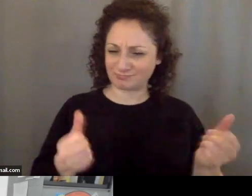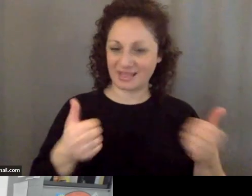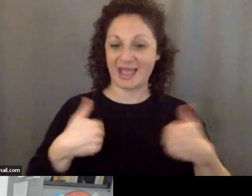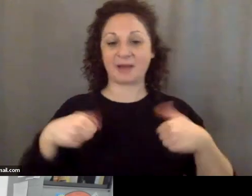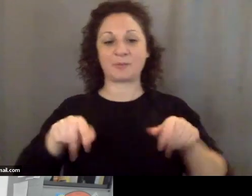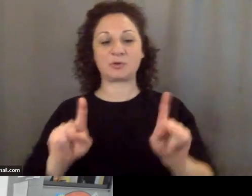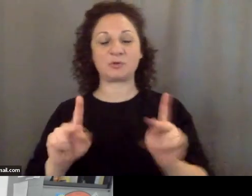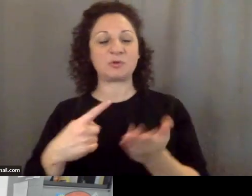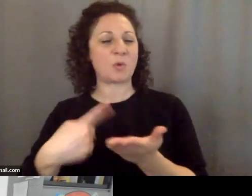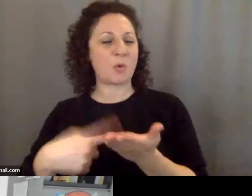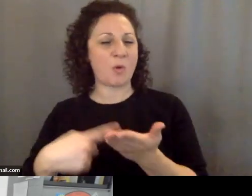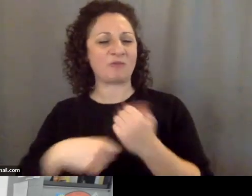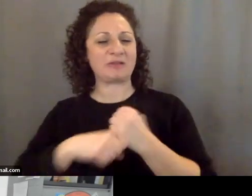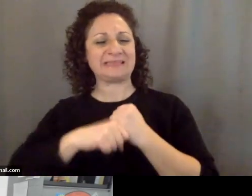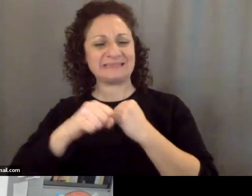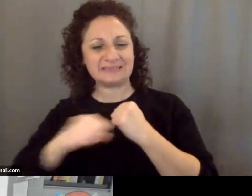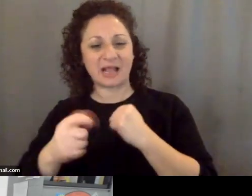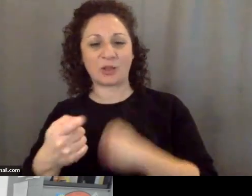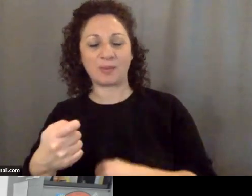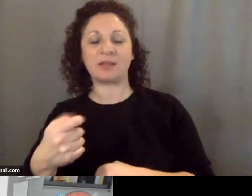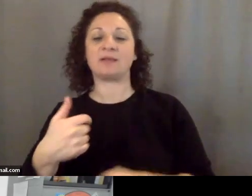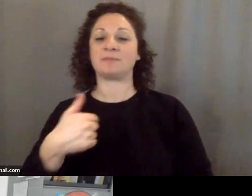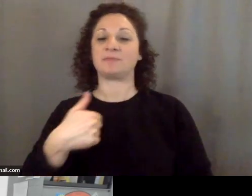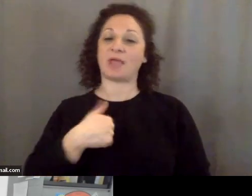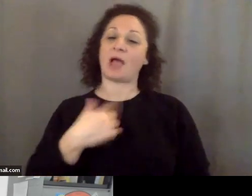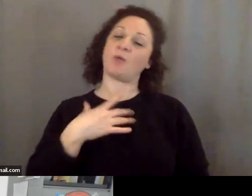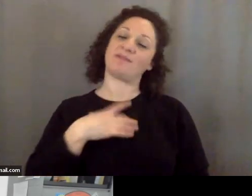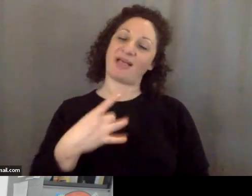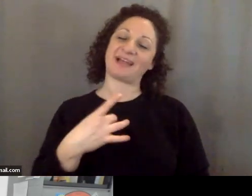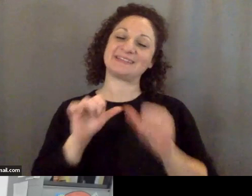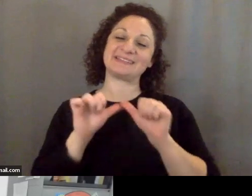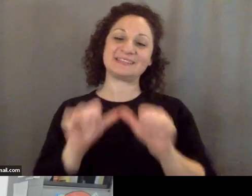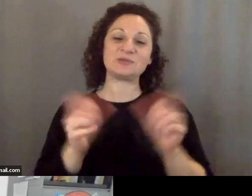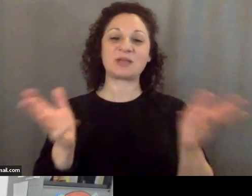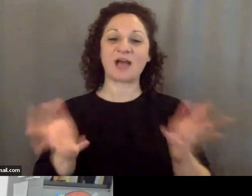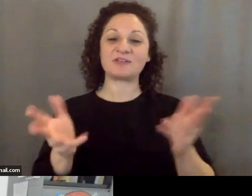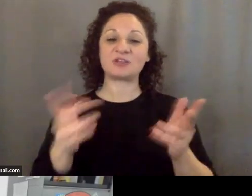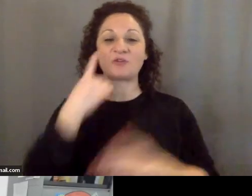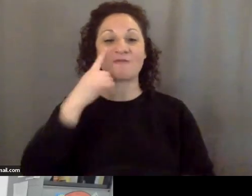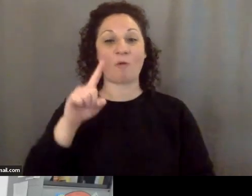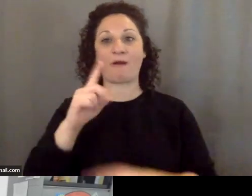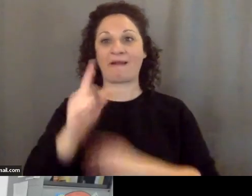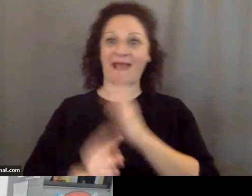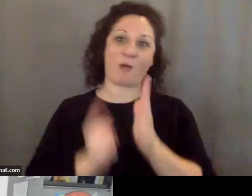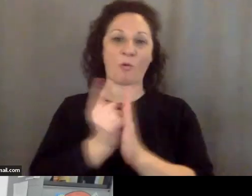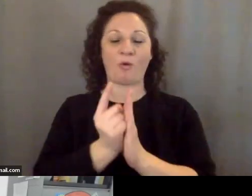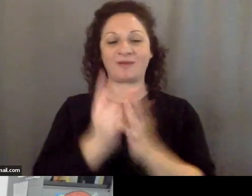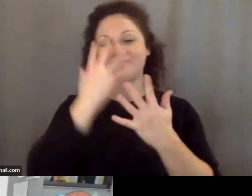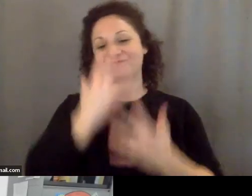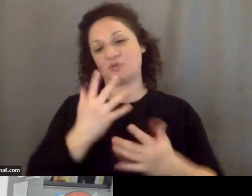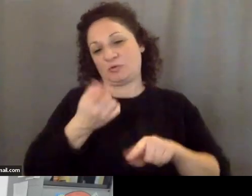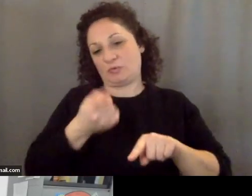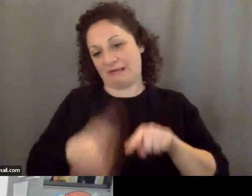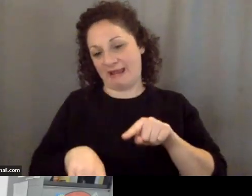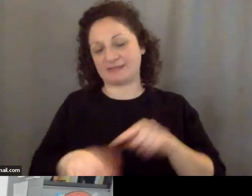bit here so that we could hear from you although I would have liked to have continued this conversation for another hour unfortunately we'll not be able to do that